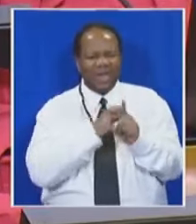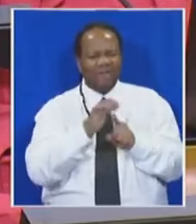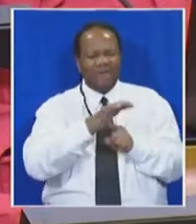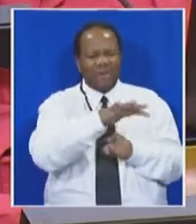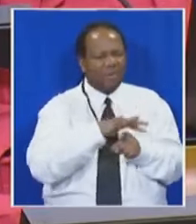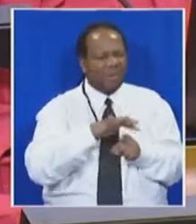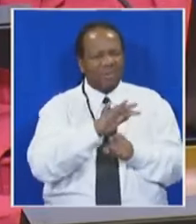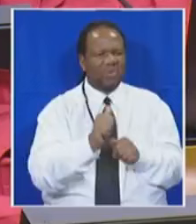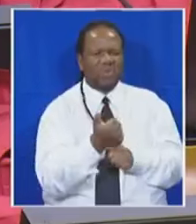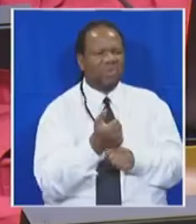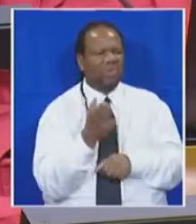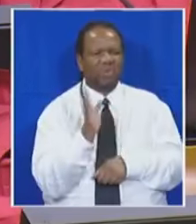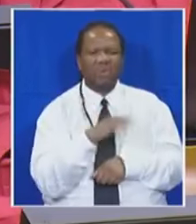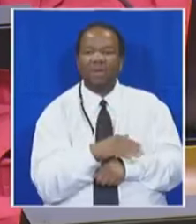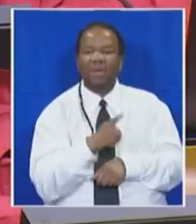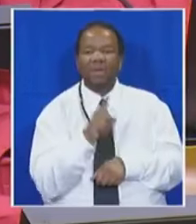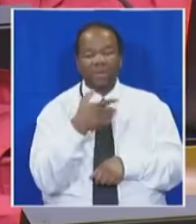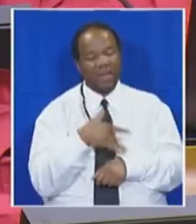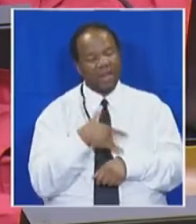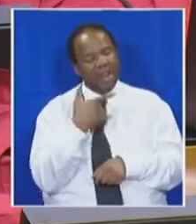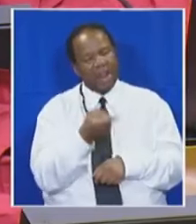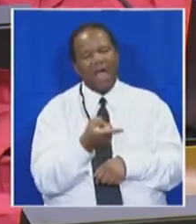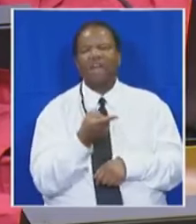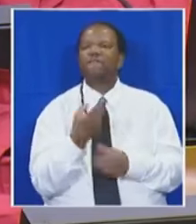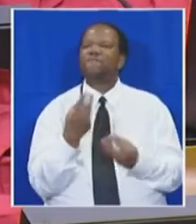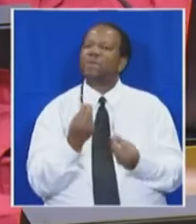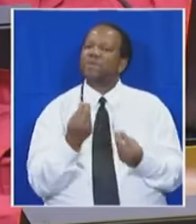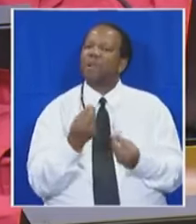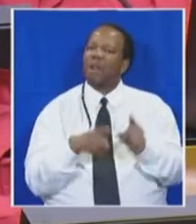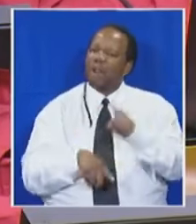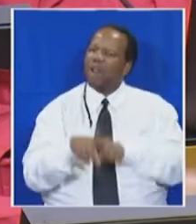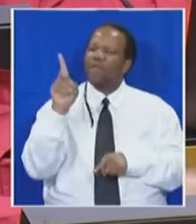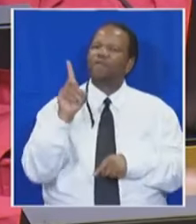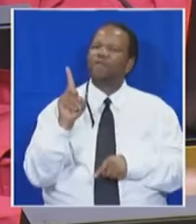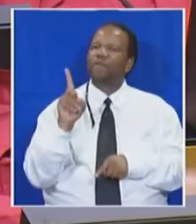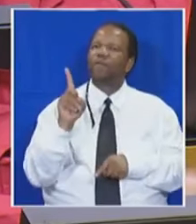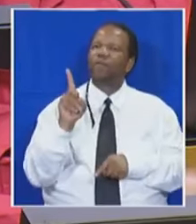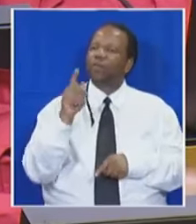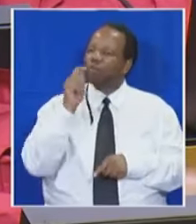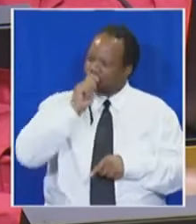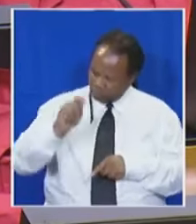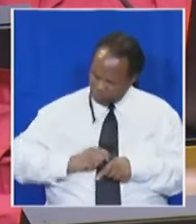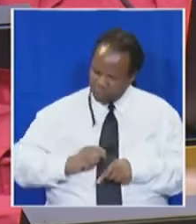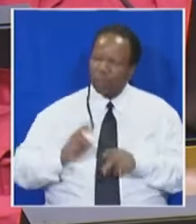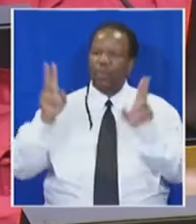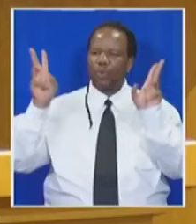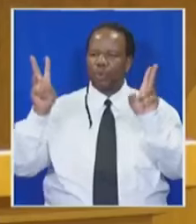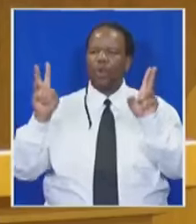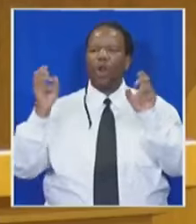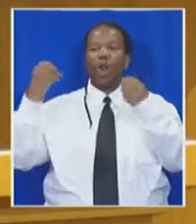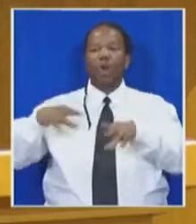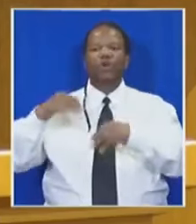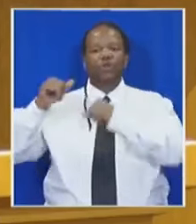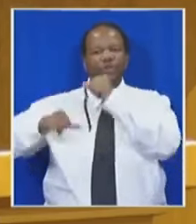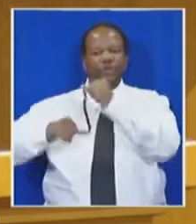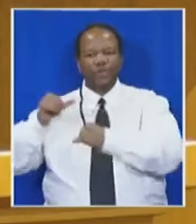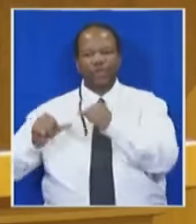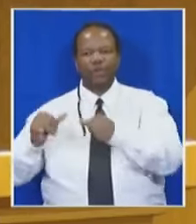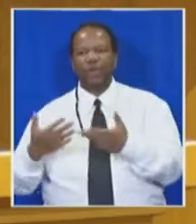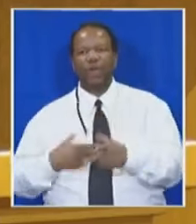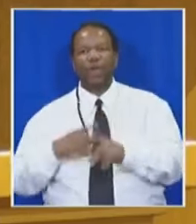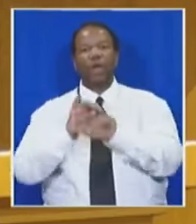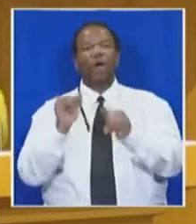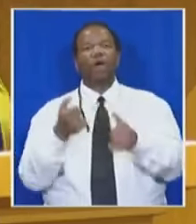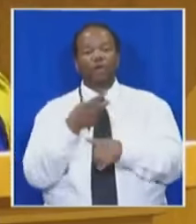lives of young people have not been improved. This indeed is our lost generation. We have three million South Africans under the age of